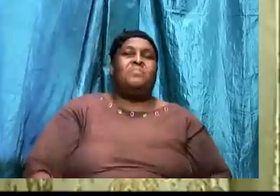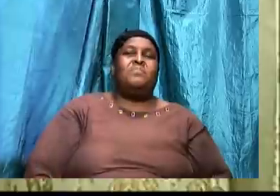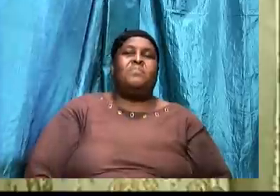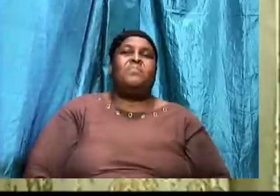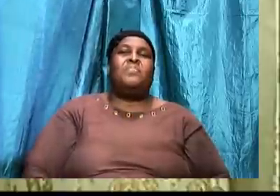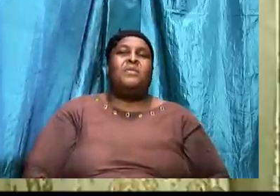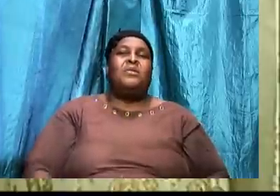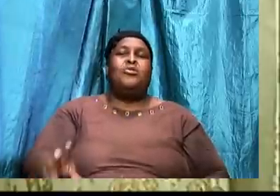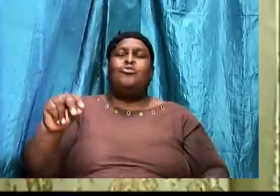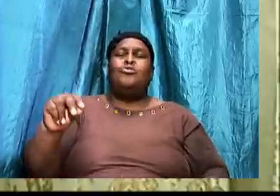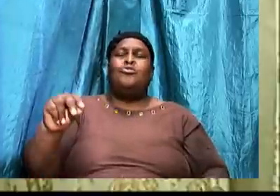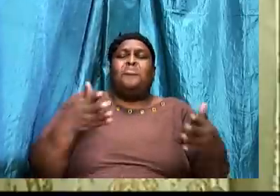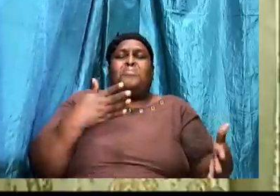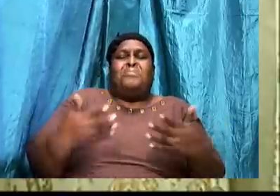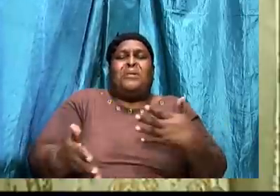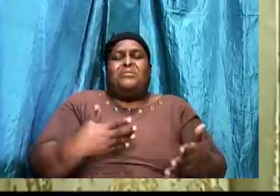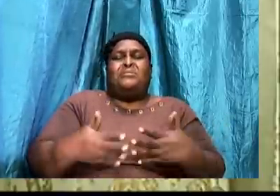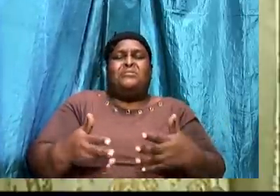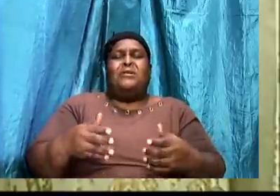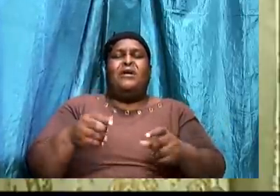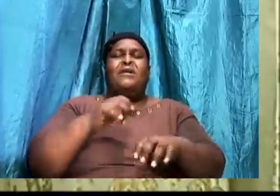Irrespective of the wiles.